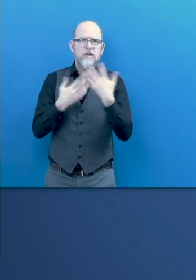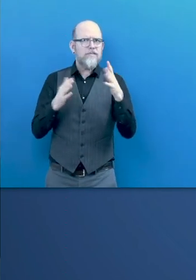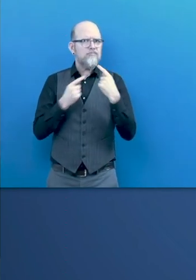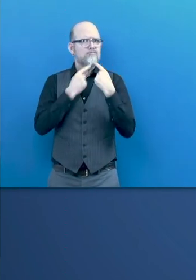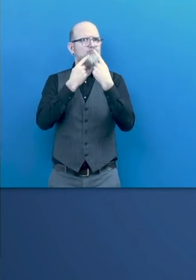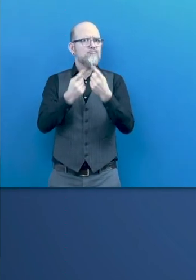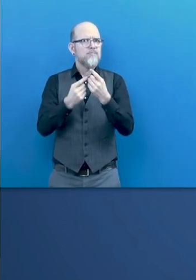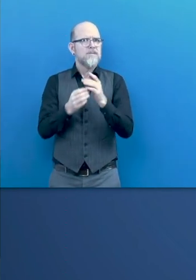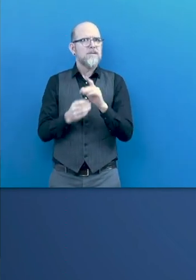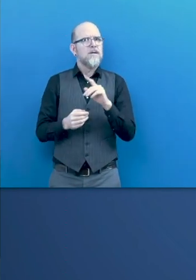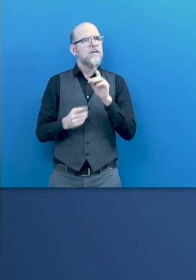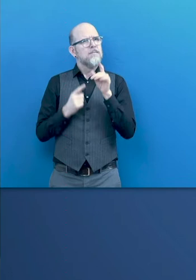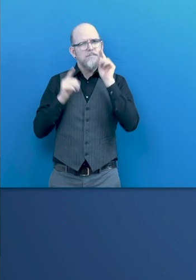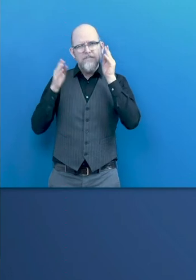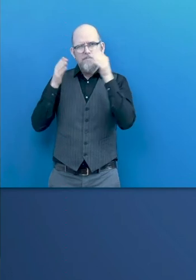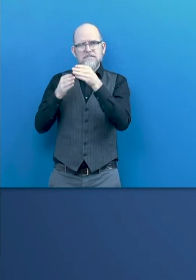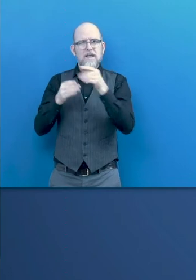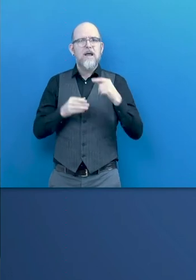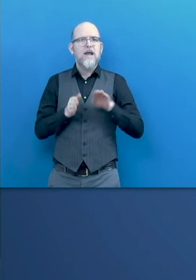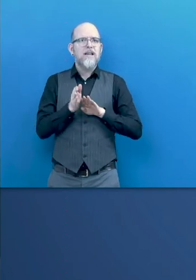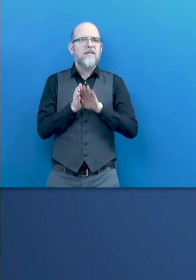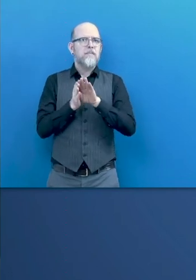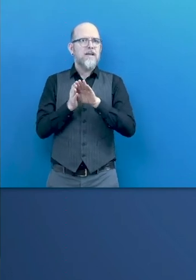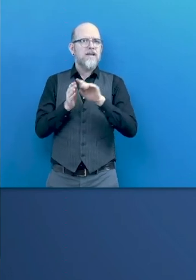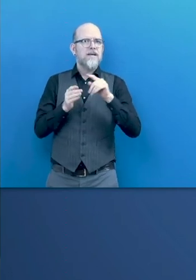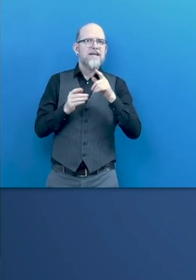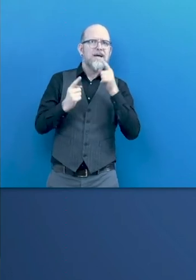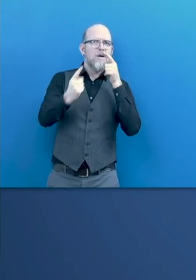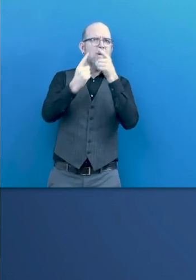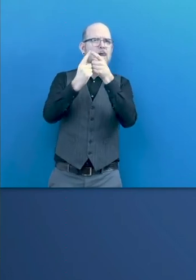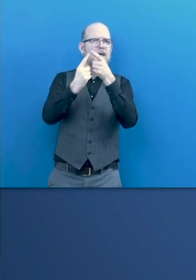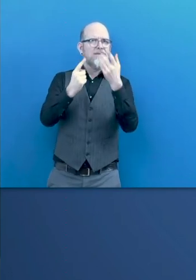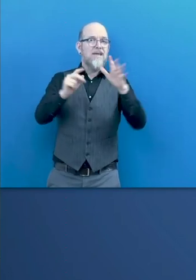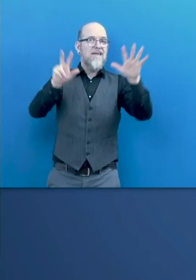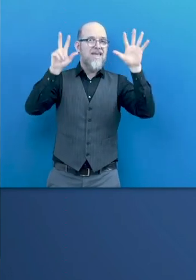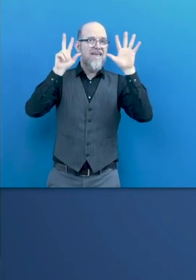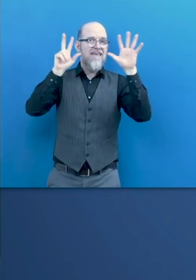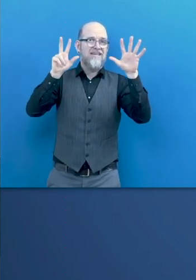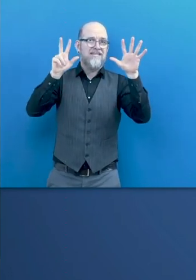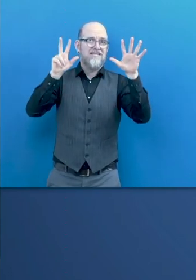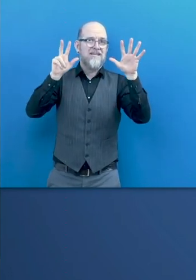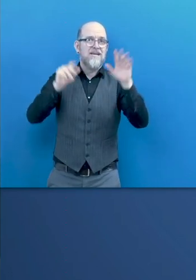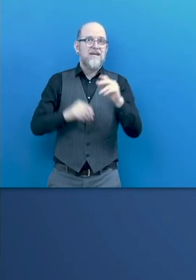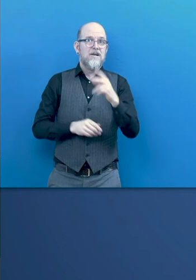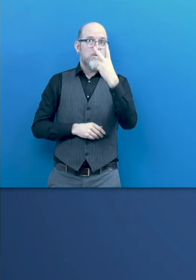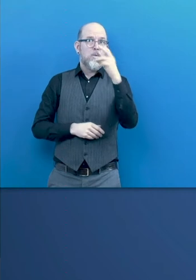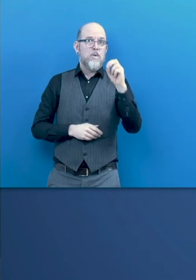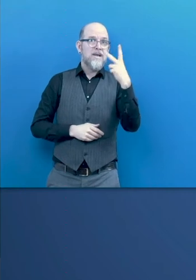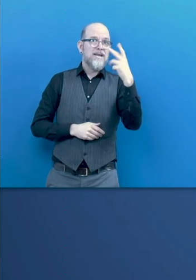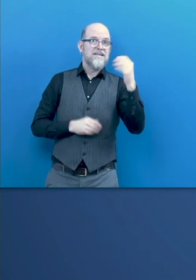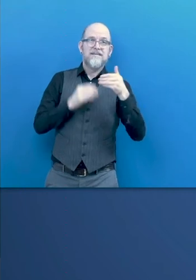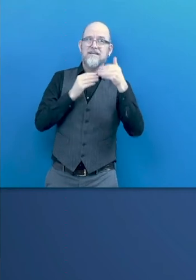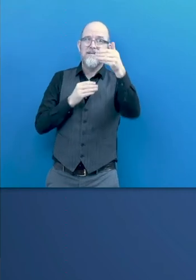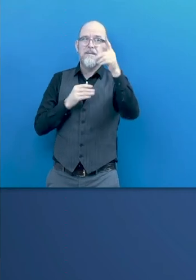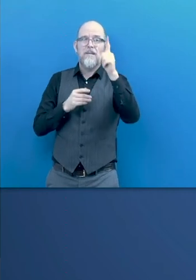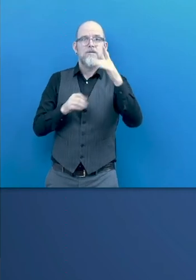which states that by 2030 is to achieve full and productive employment and decent work for